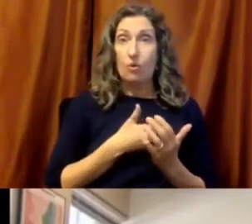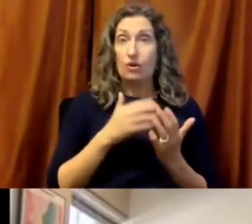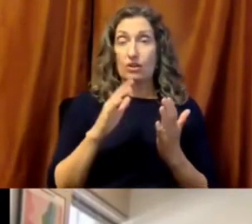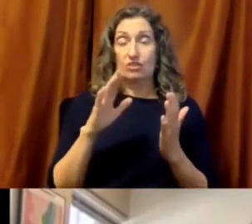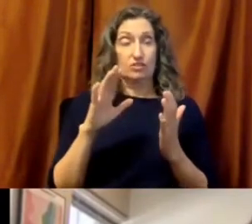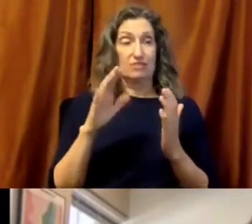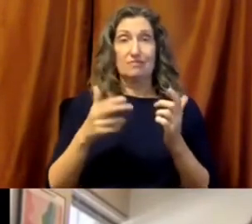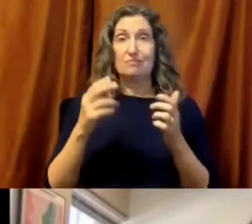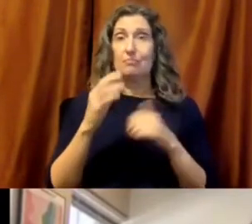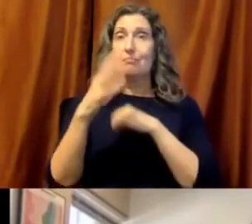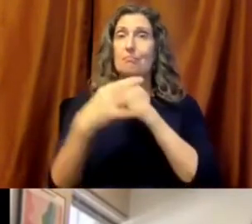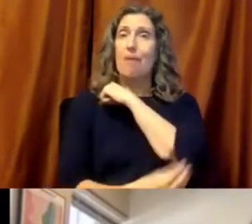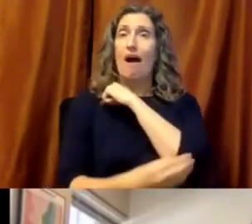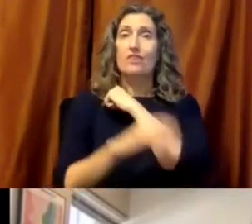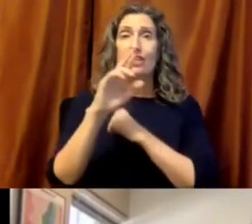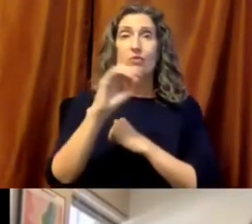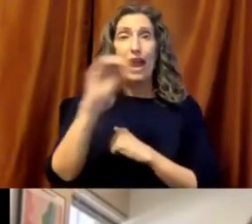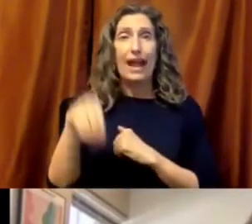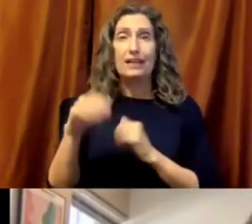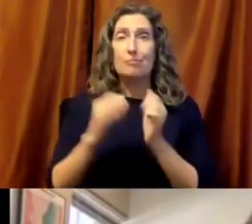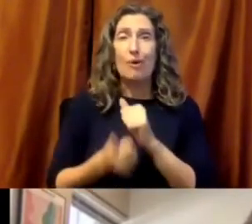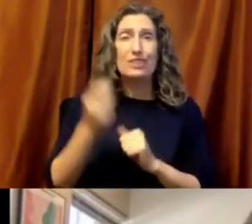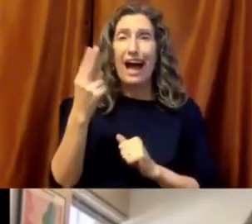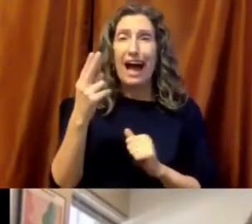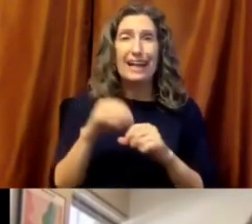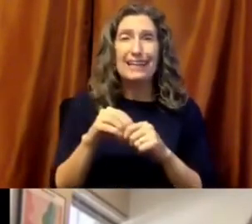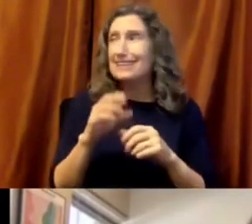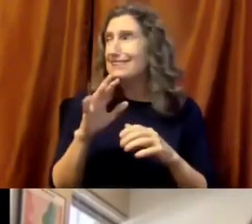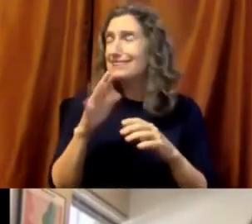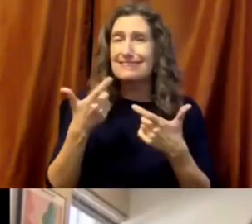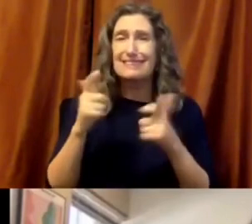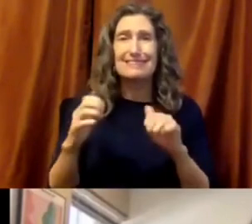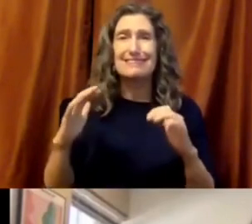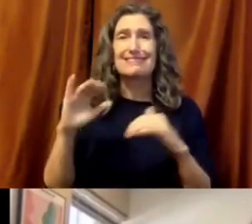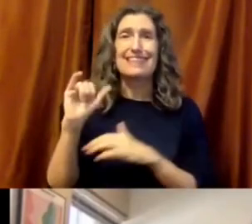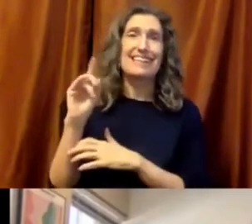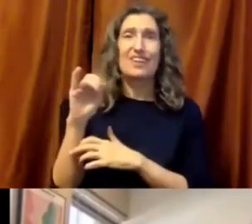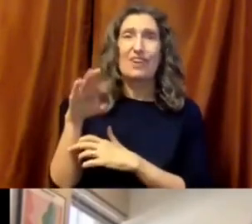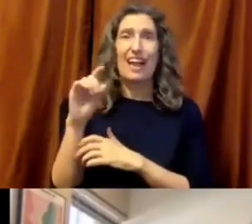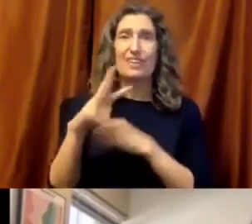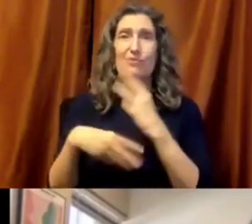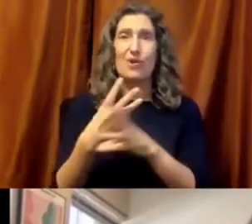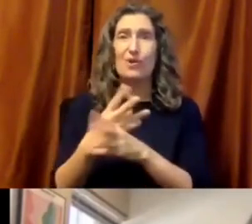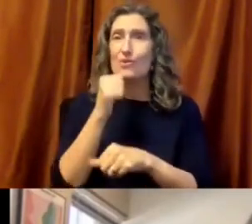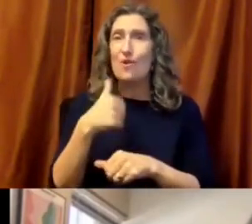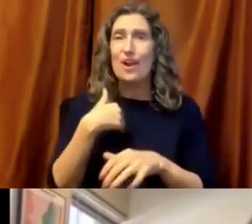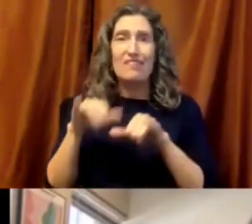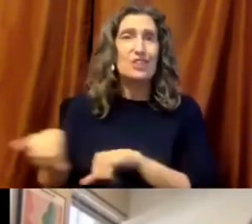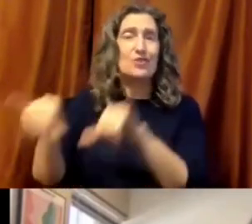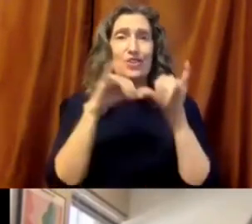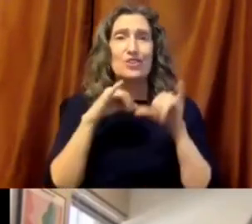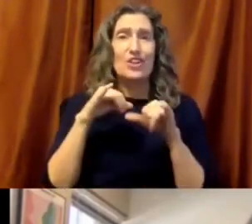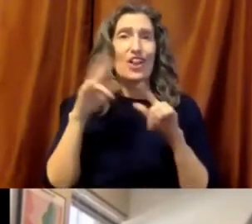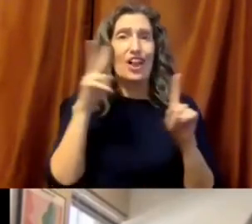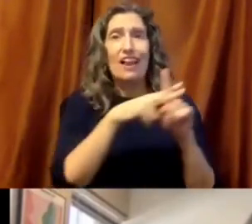poverty rate of children in the industrialized world by a very large margin. And we don't